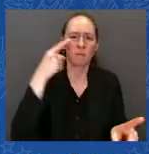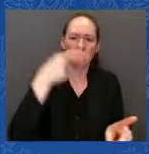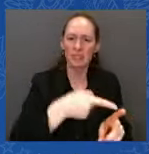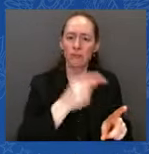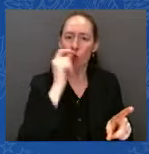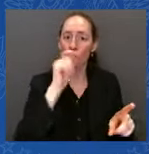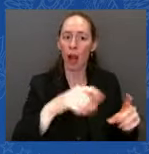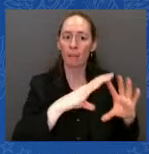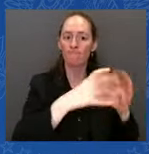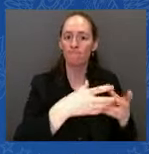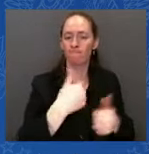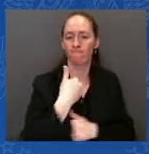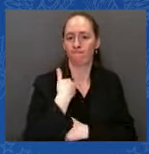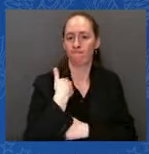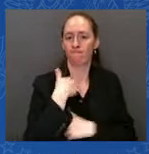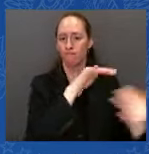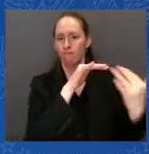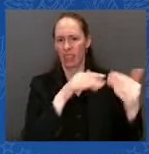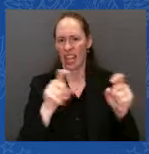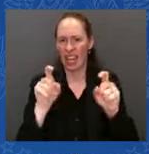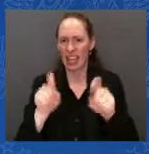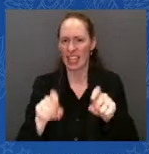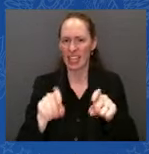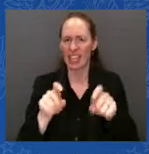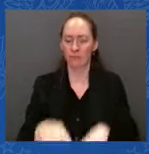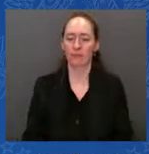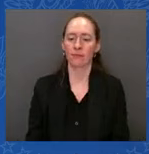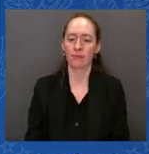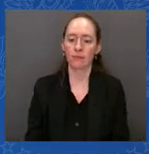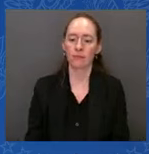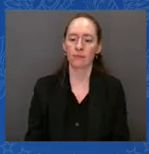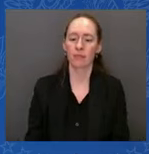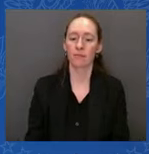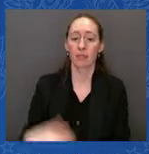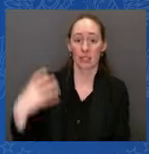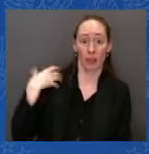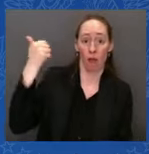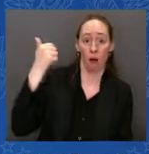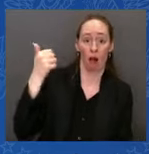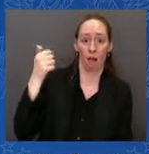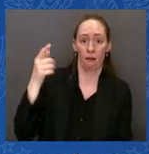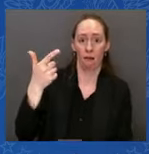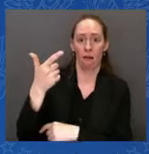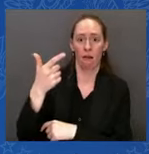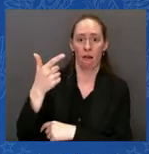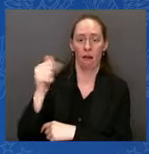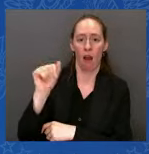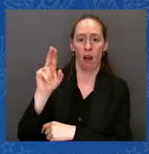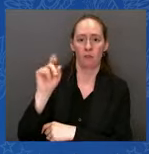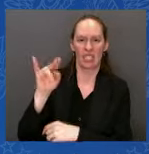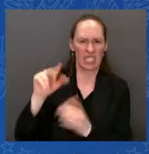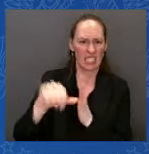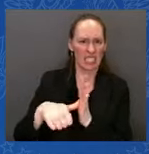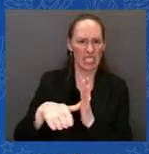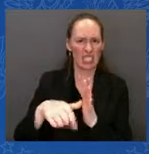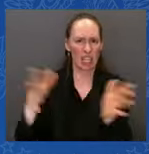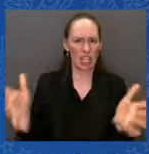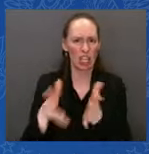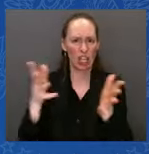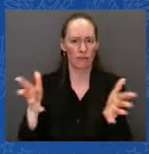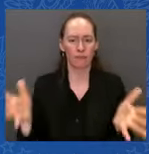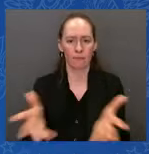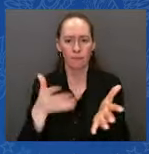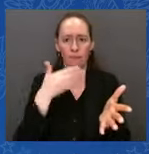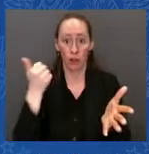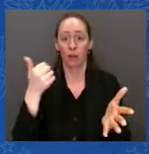its strategic objectives. The Abrams tanks are the most capable tanks in the world. They're also extremely complex to operate and